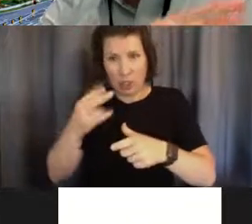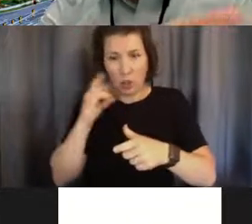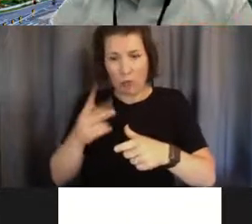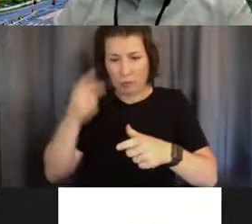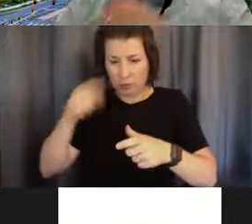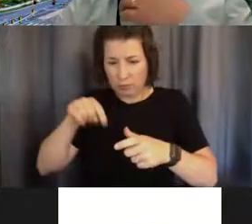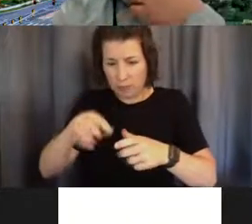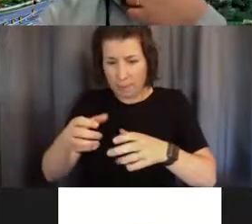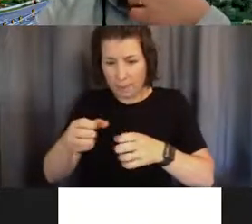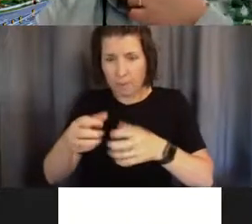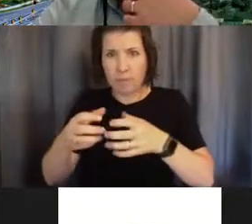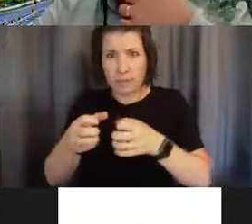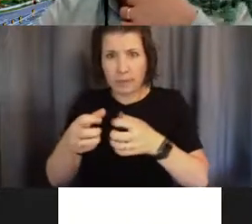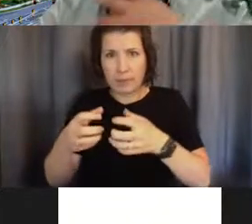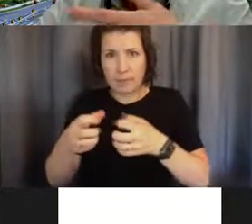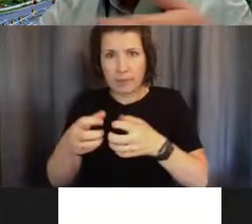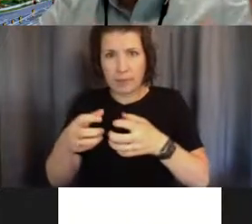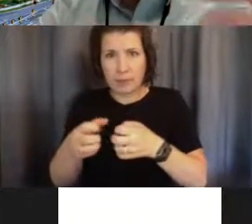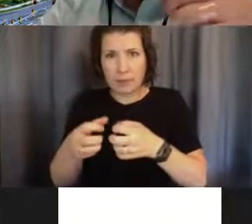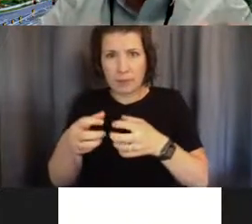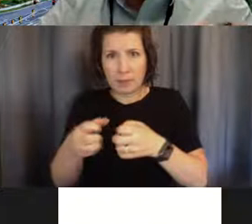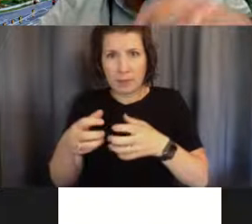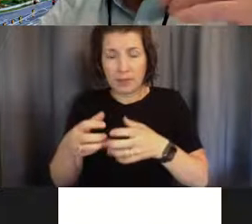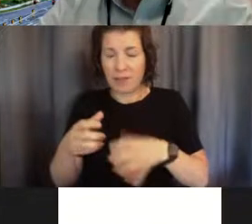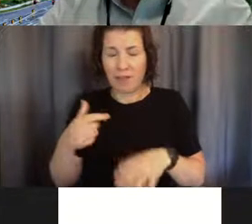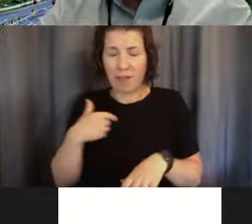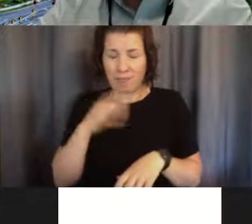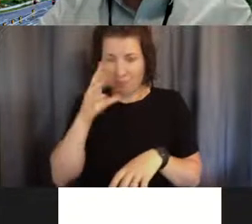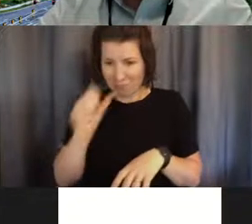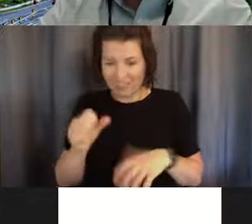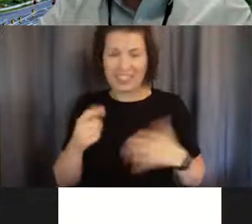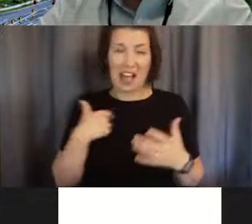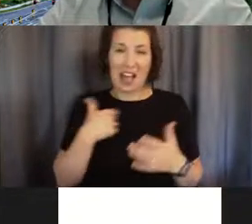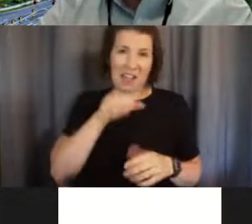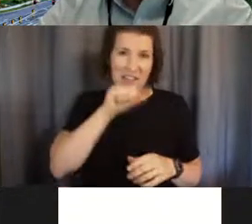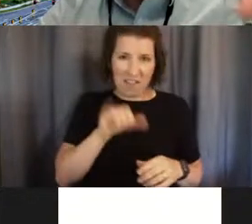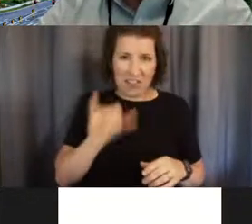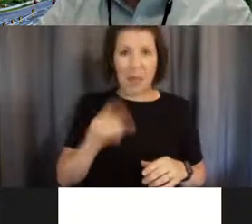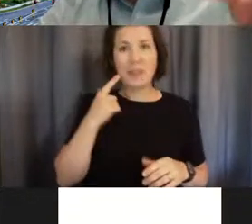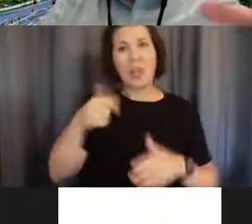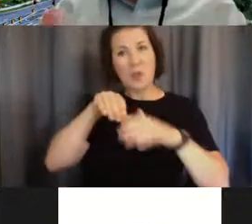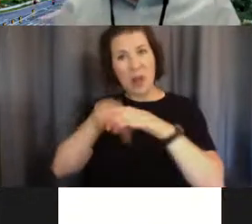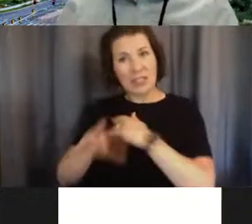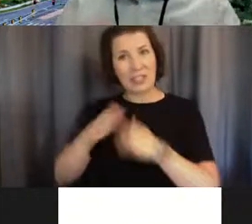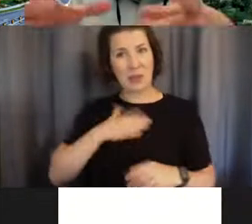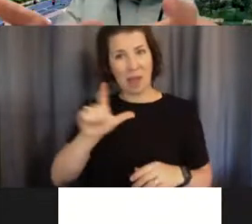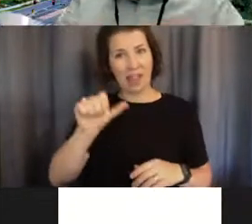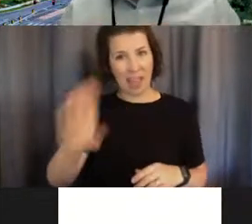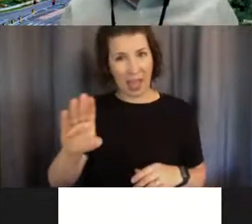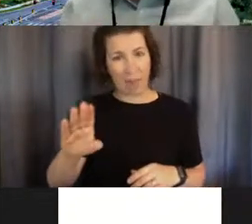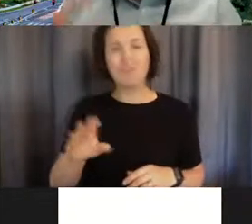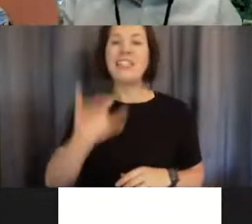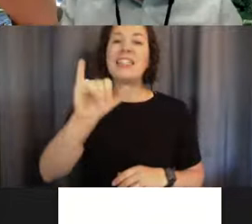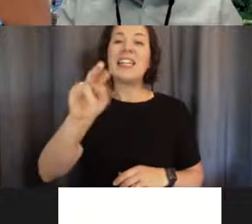awesome about doing this work is that I can walk into my lab, open the incubator, take out a dish of cells and